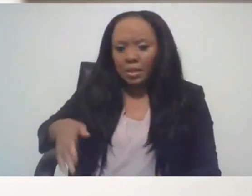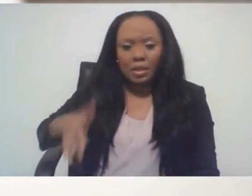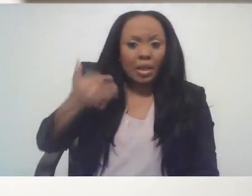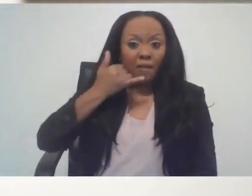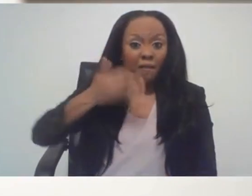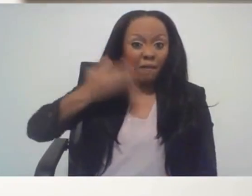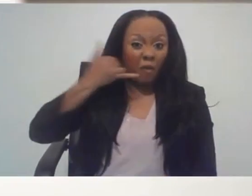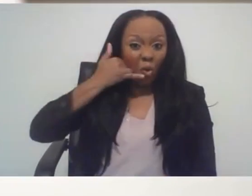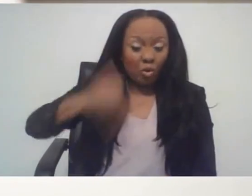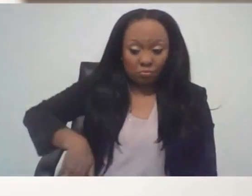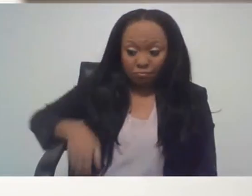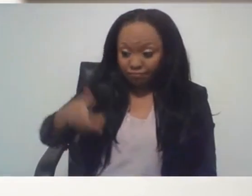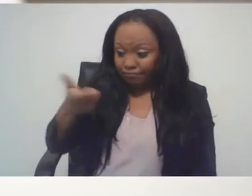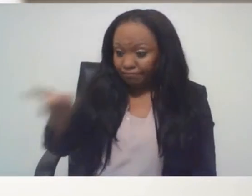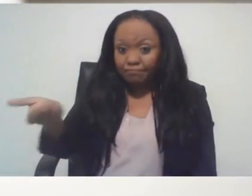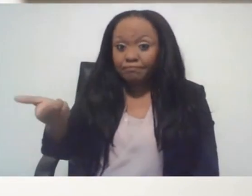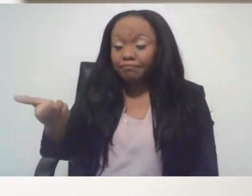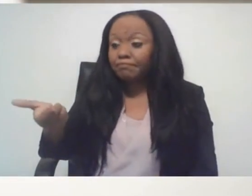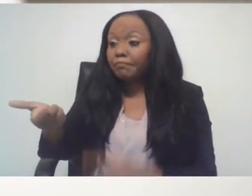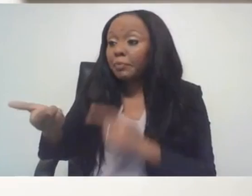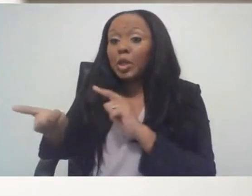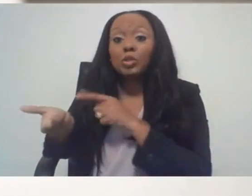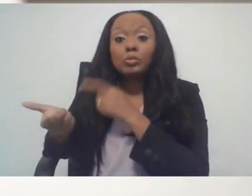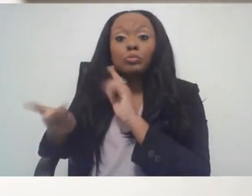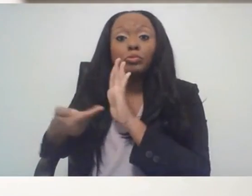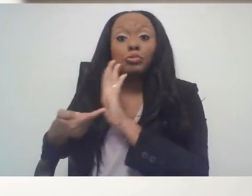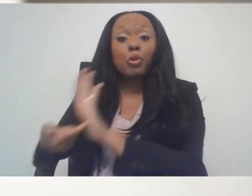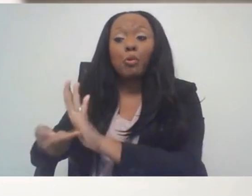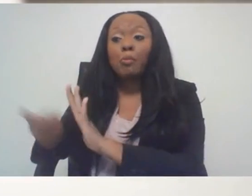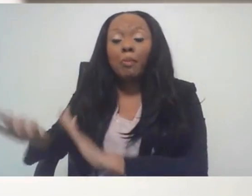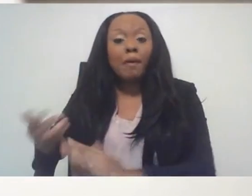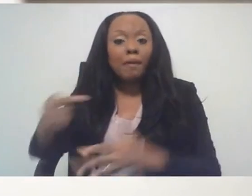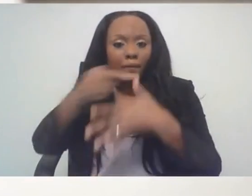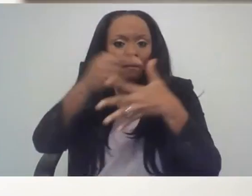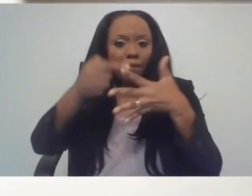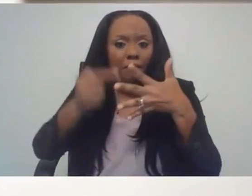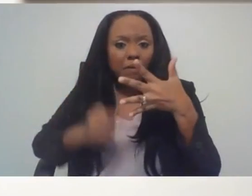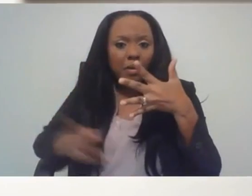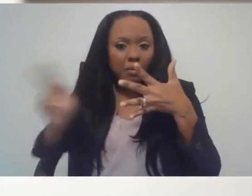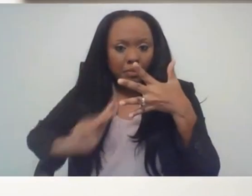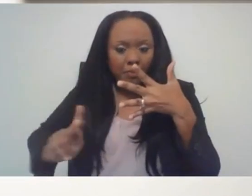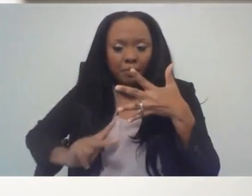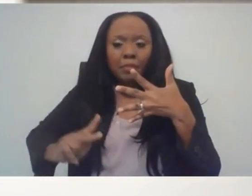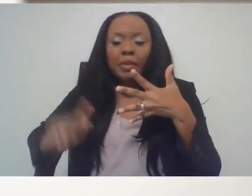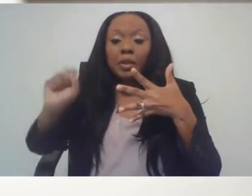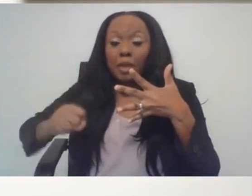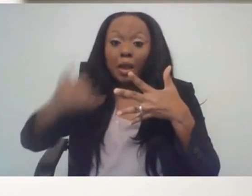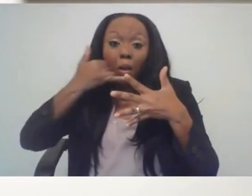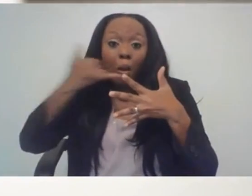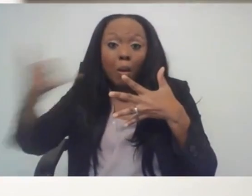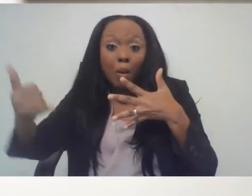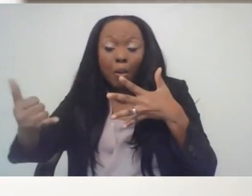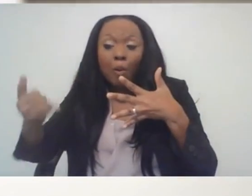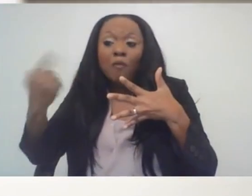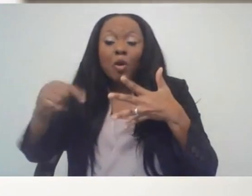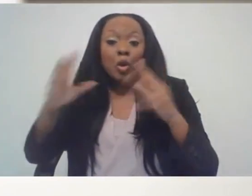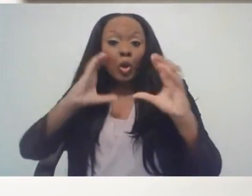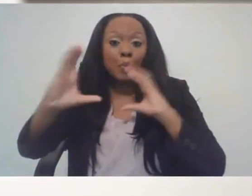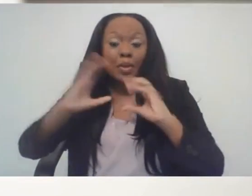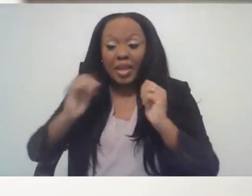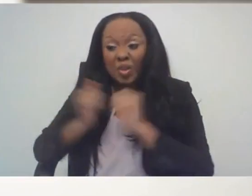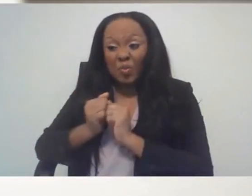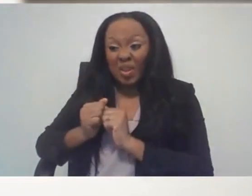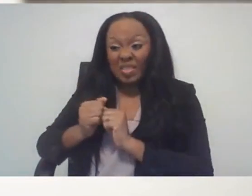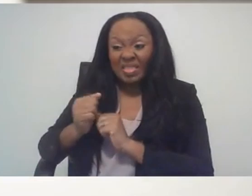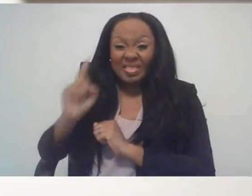phone and that we would have on call five persons who are able to communicate using sign language with them and communicate